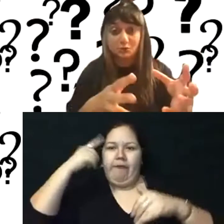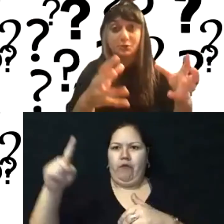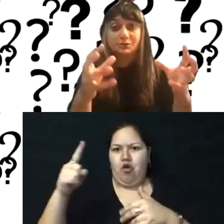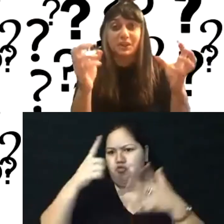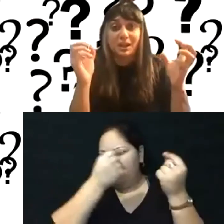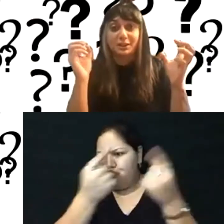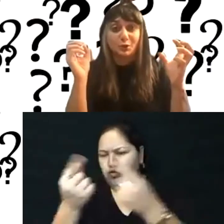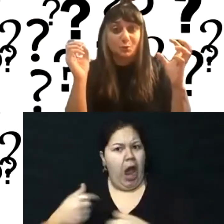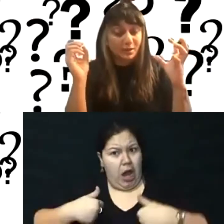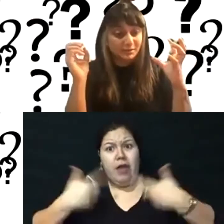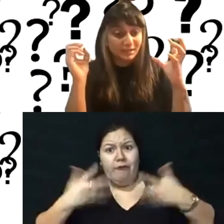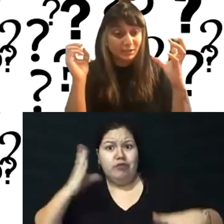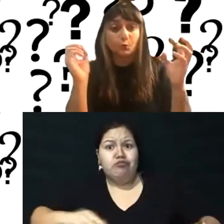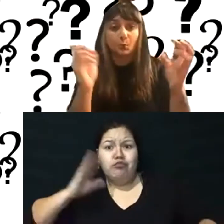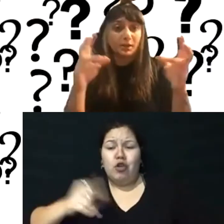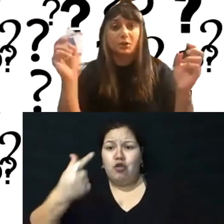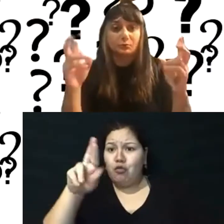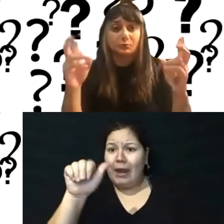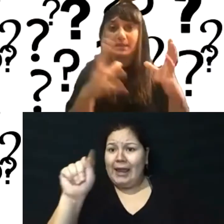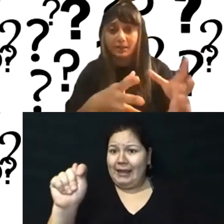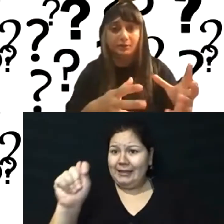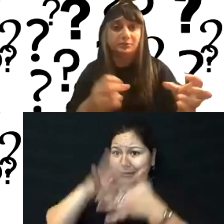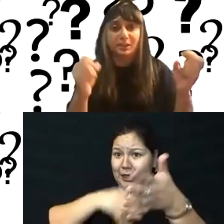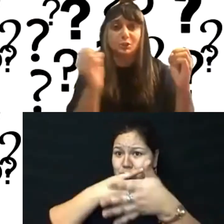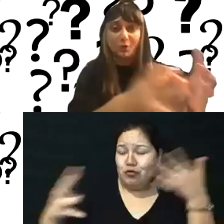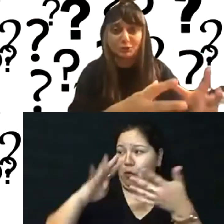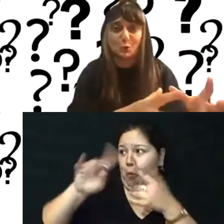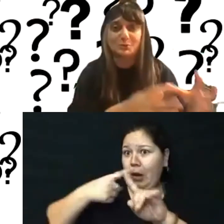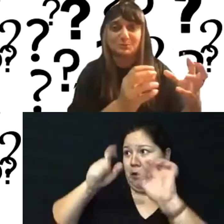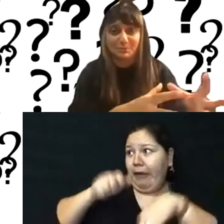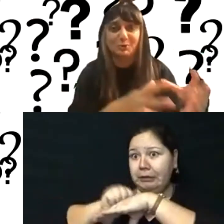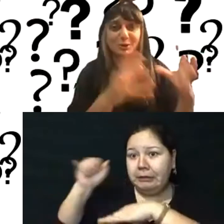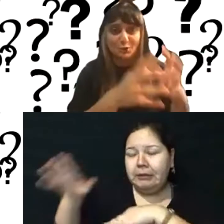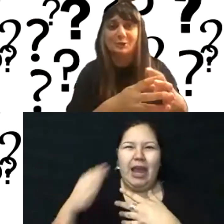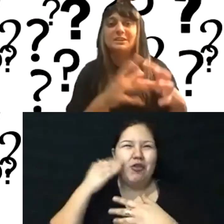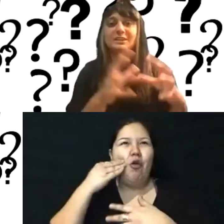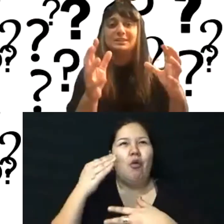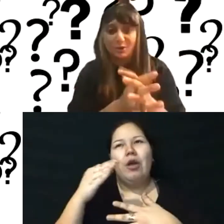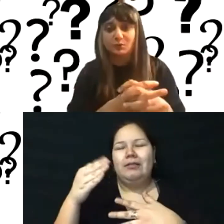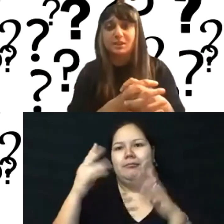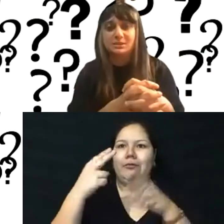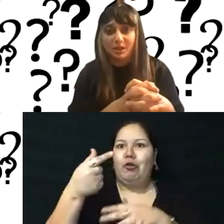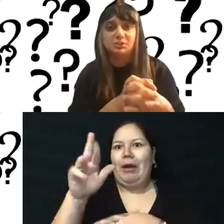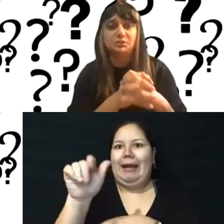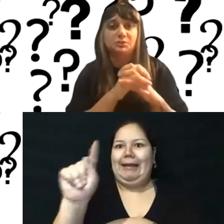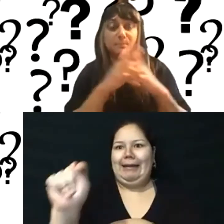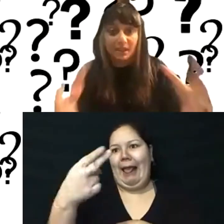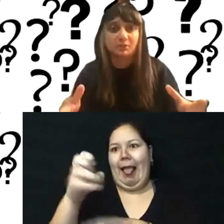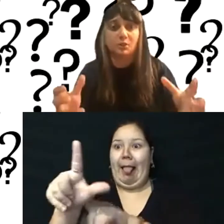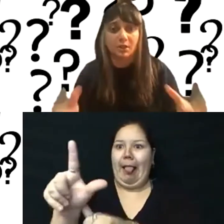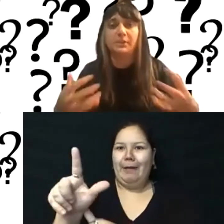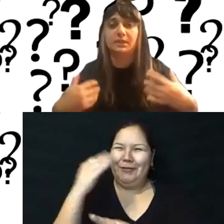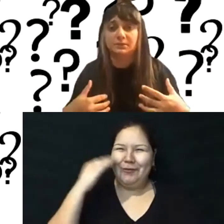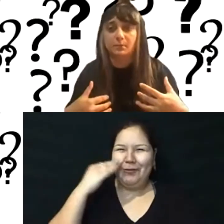schedules. I know when it's like what I call grant hell. Like I know September, October is not a great time to